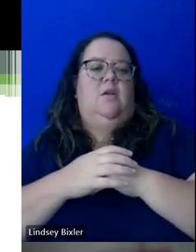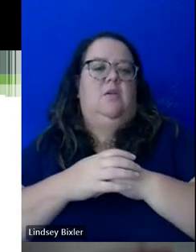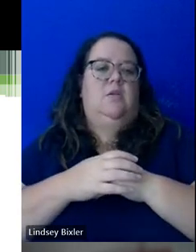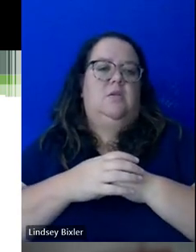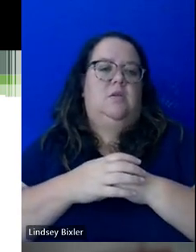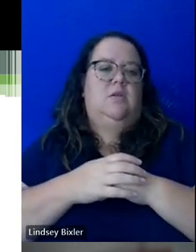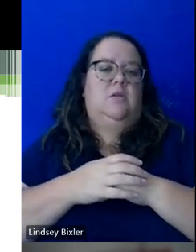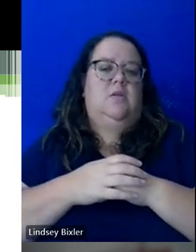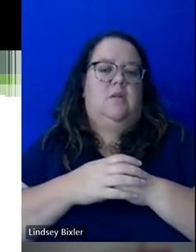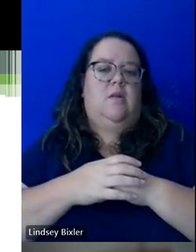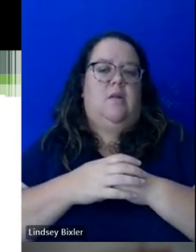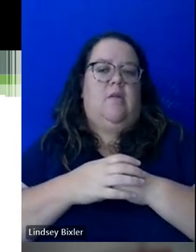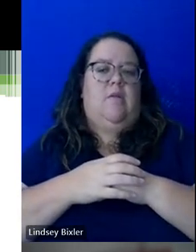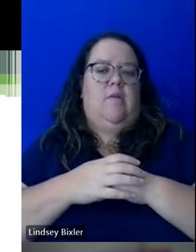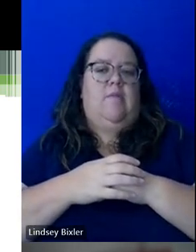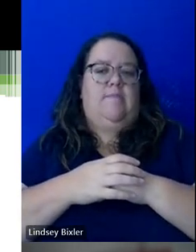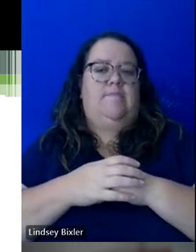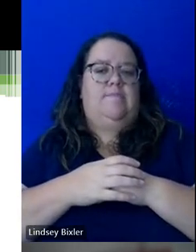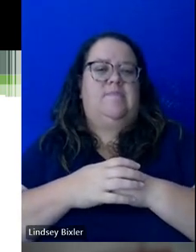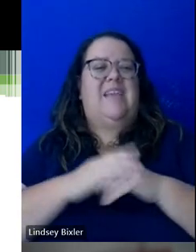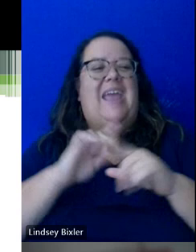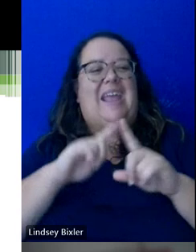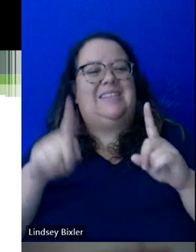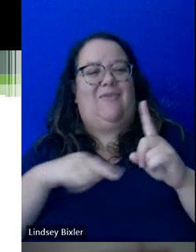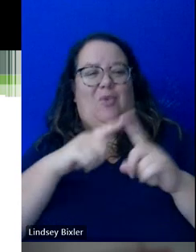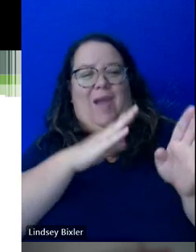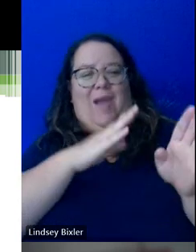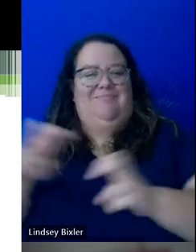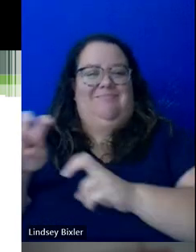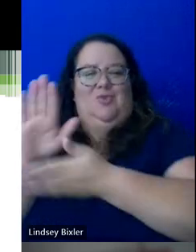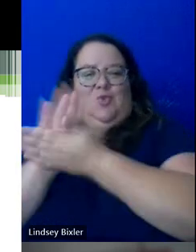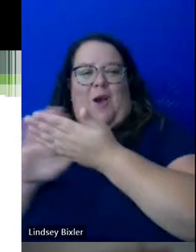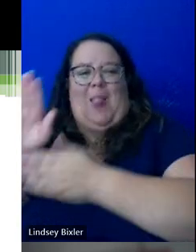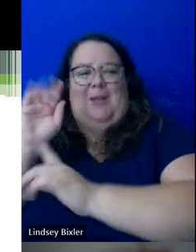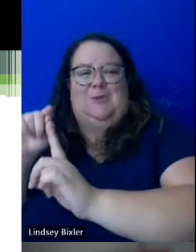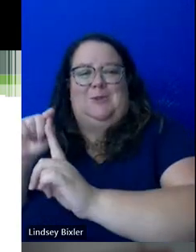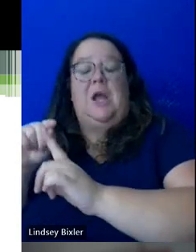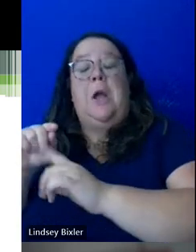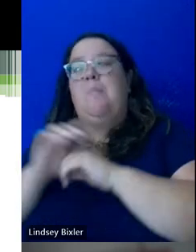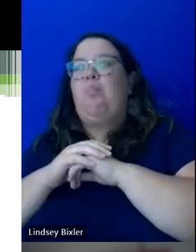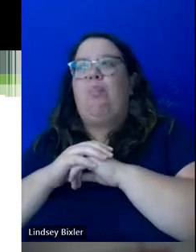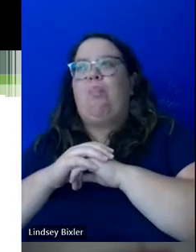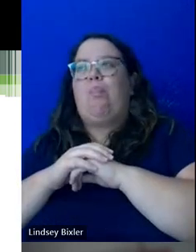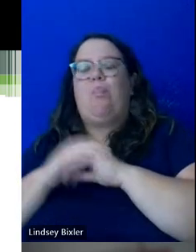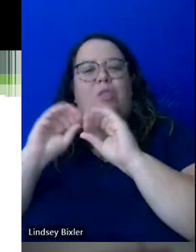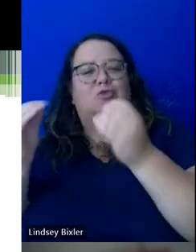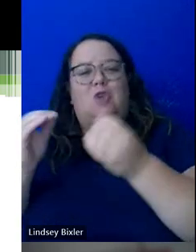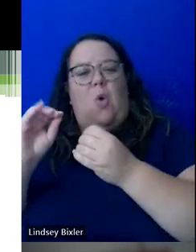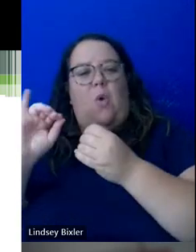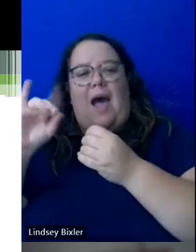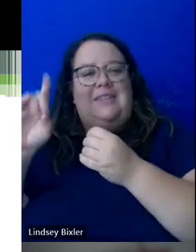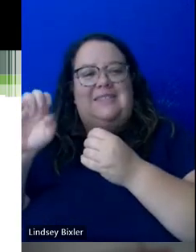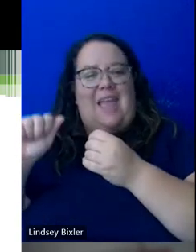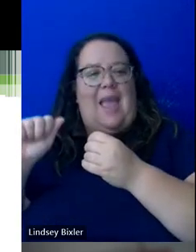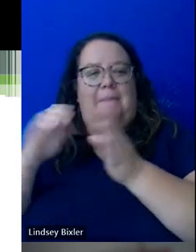it's different when you get to college now in that there is no IEP plan. There is no 504